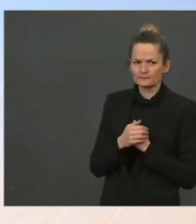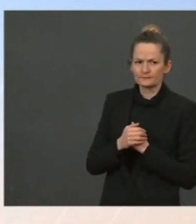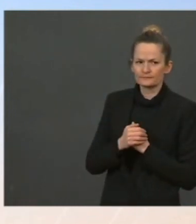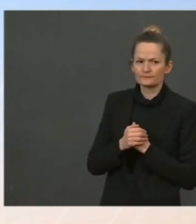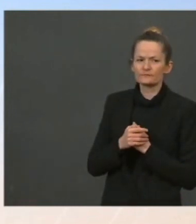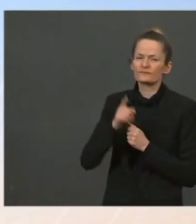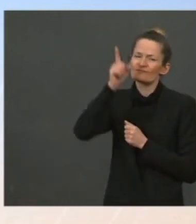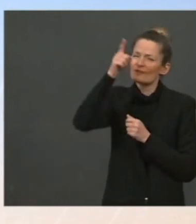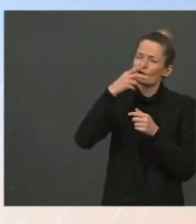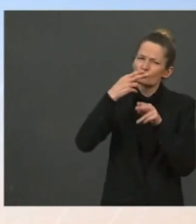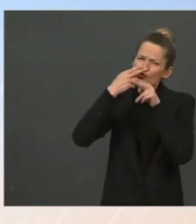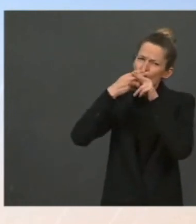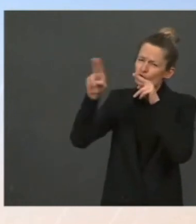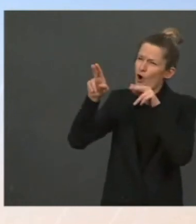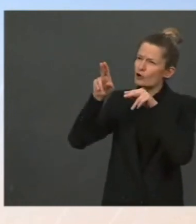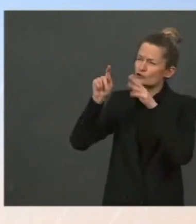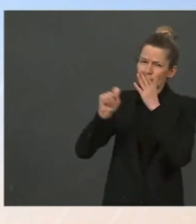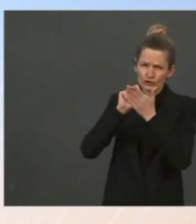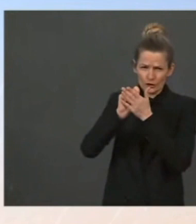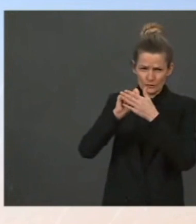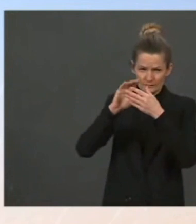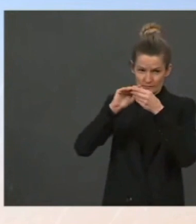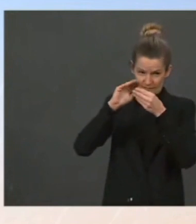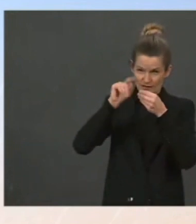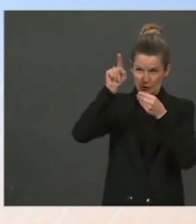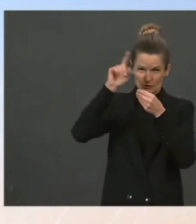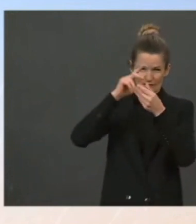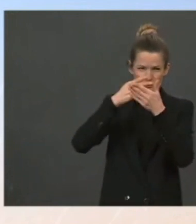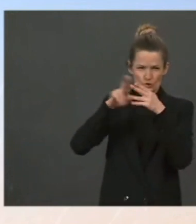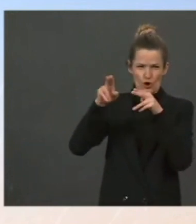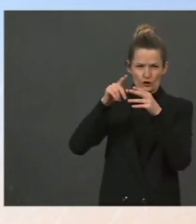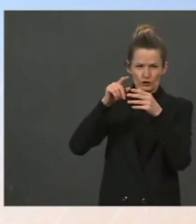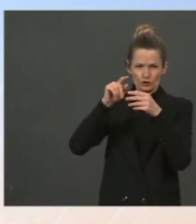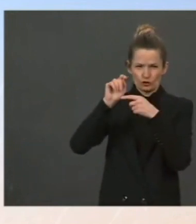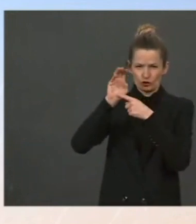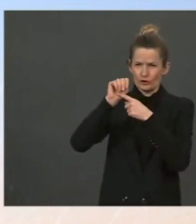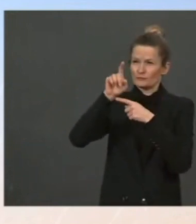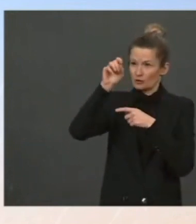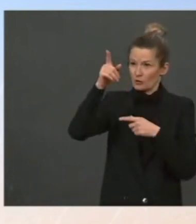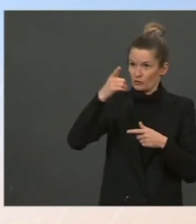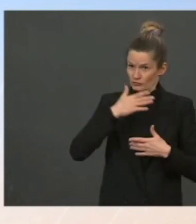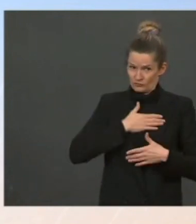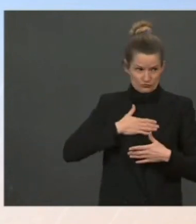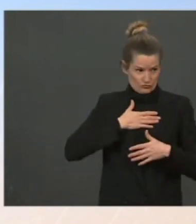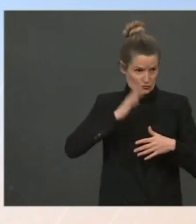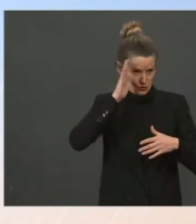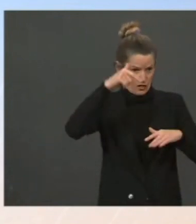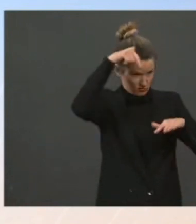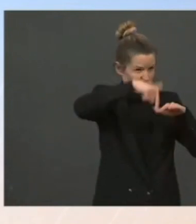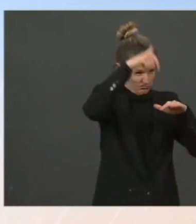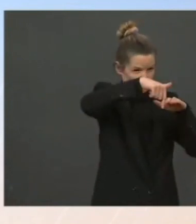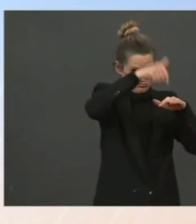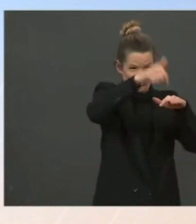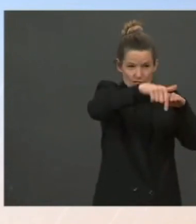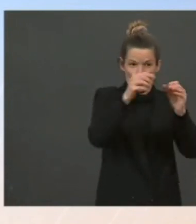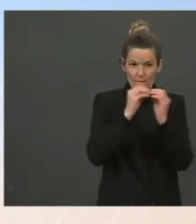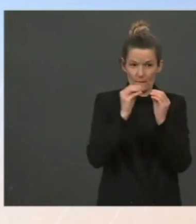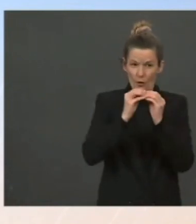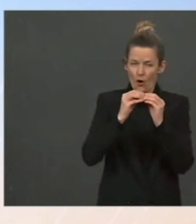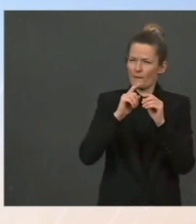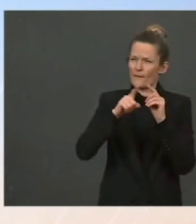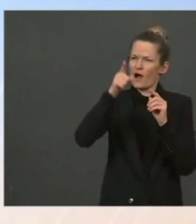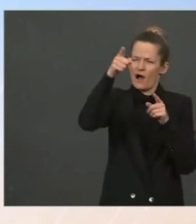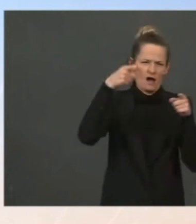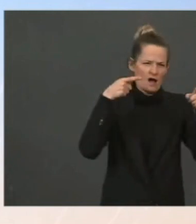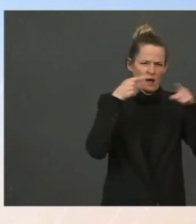here for the short-term problem of please drill more oil undermines the administration with its long-term goal, which everyone talks about as a key goal